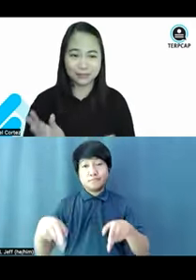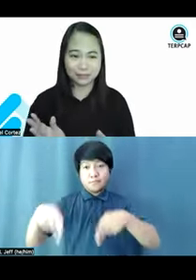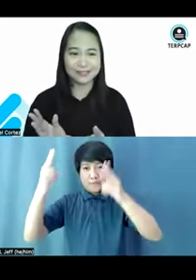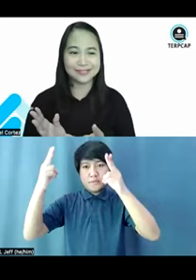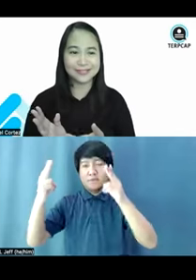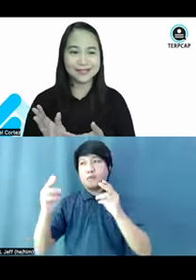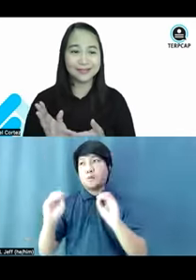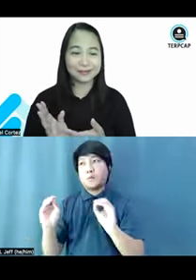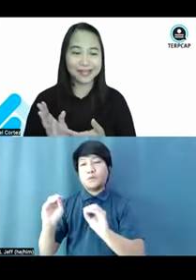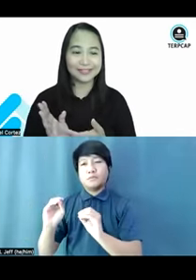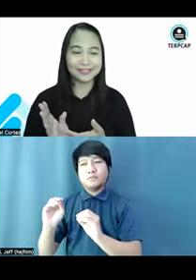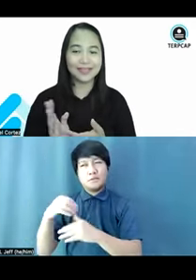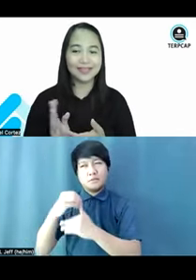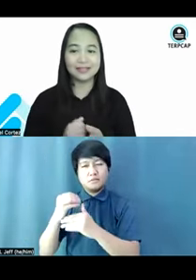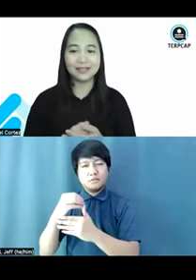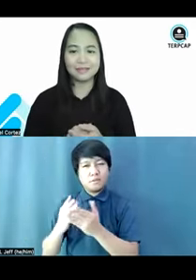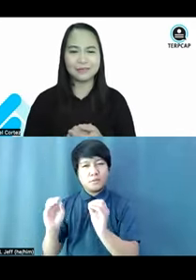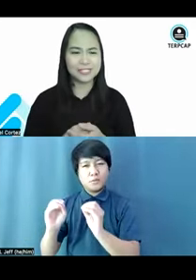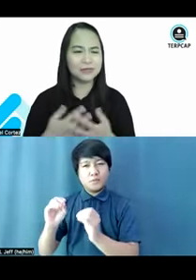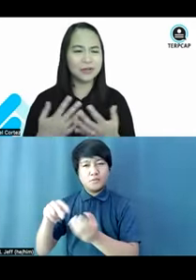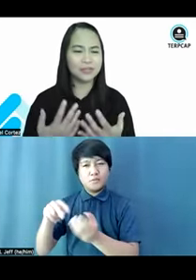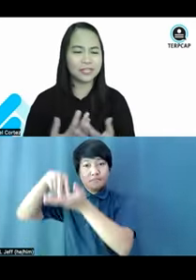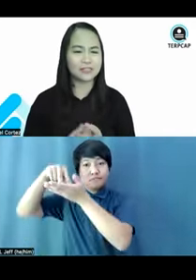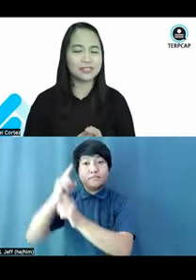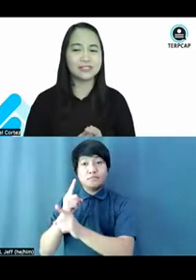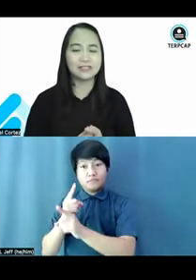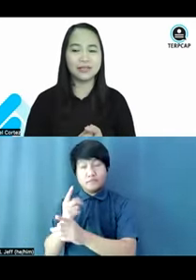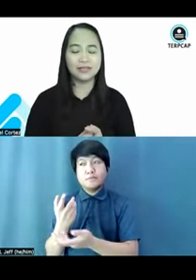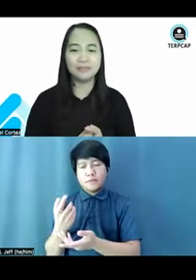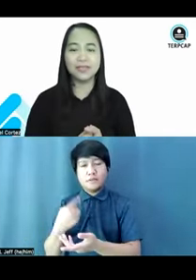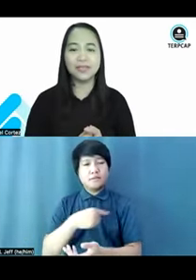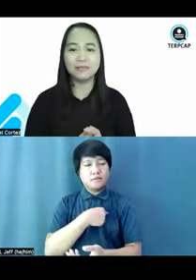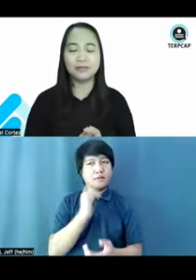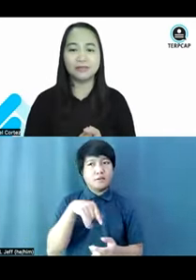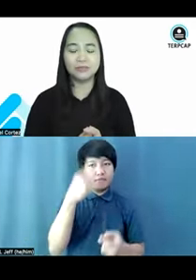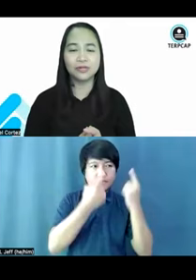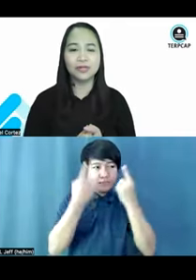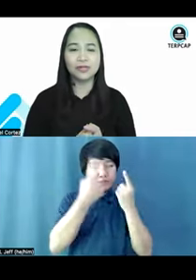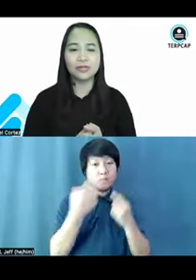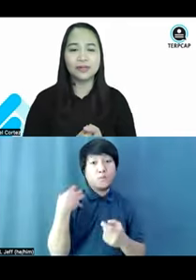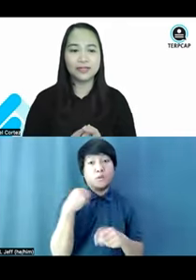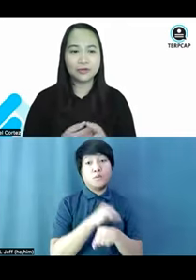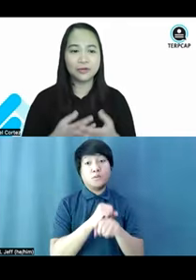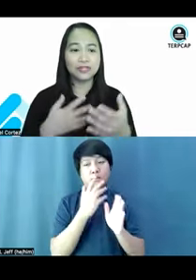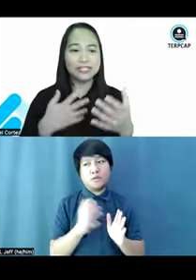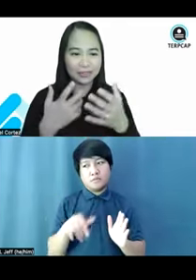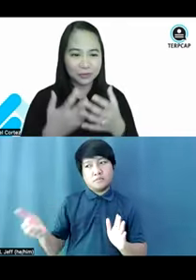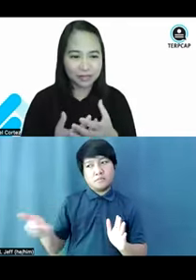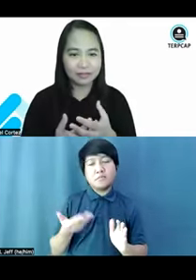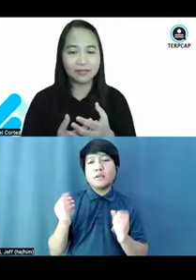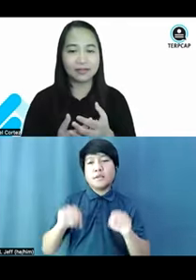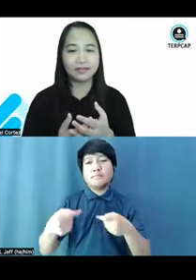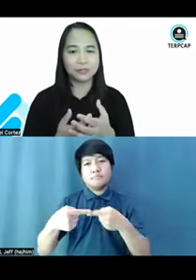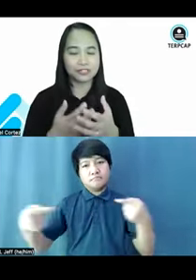elevators, correct? And reasonable accommodations is really being able to, you know, connect